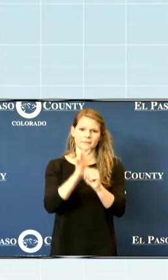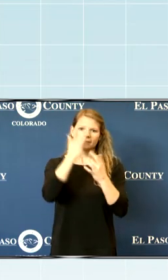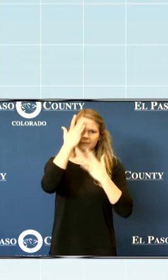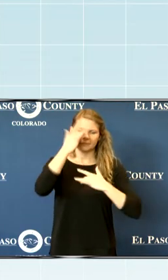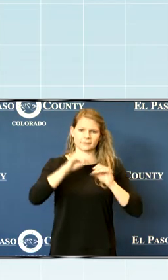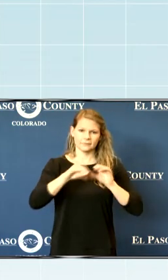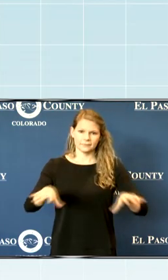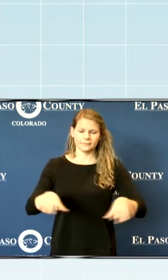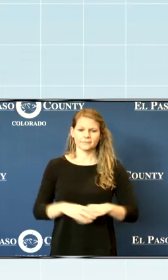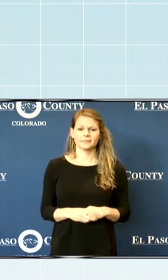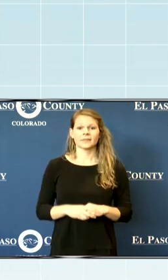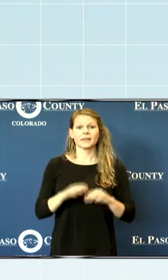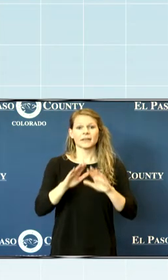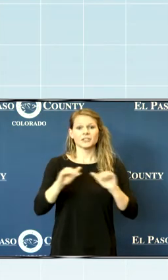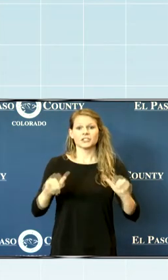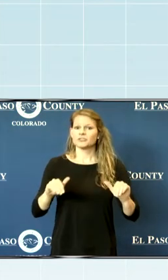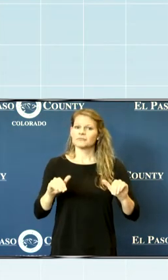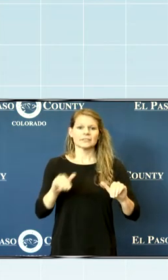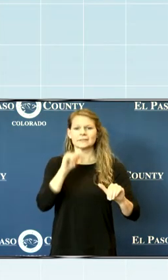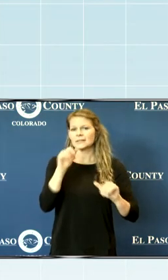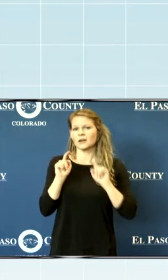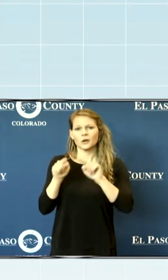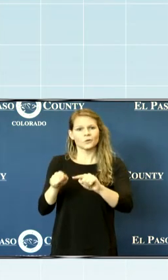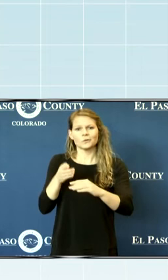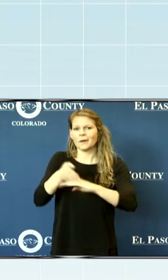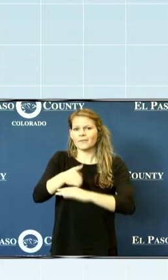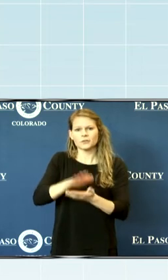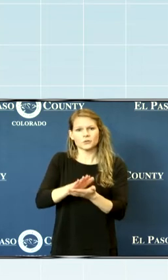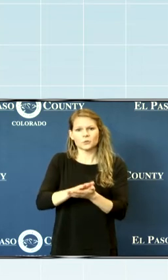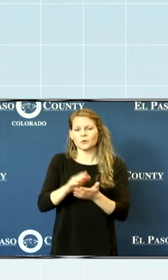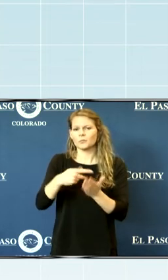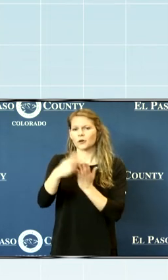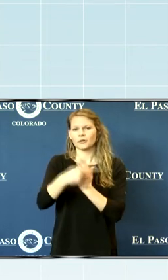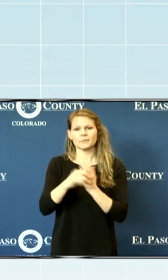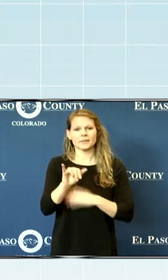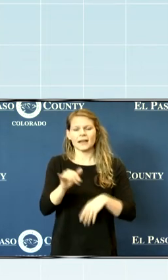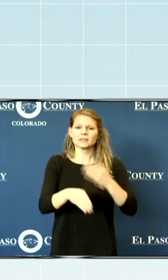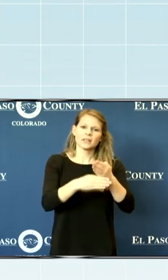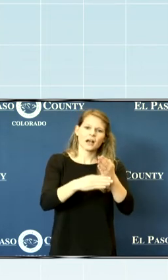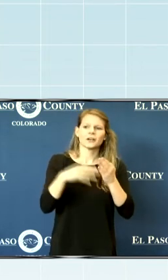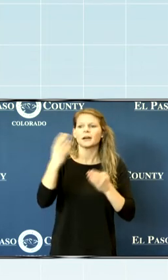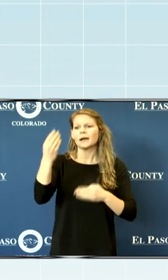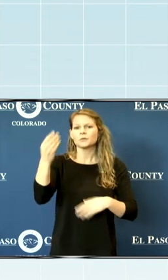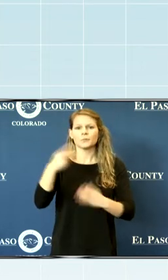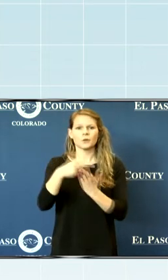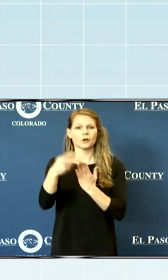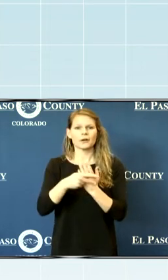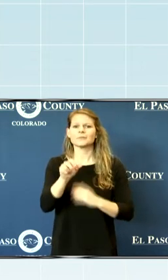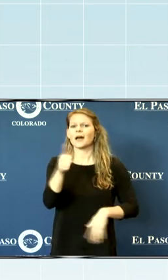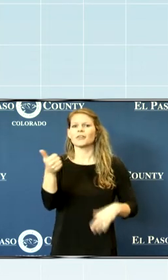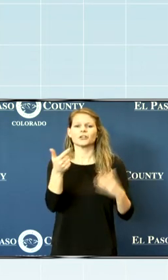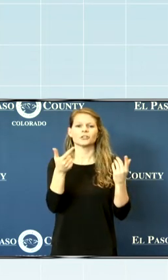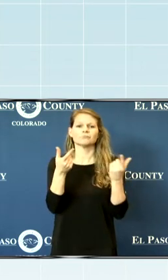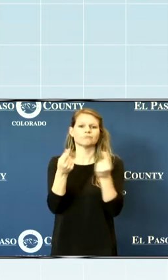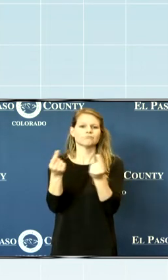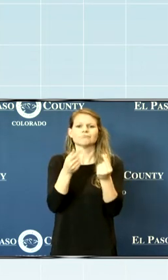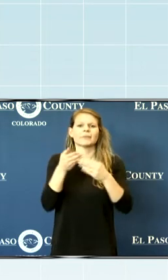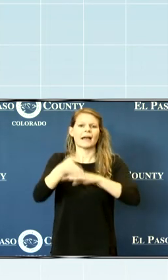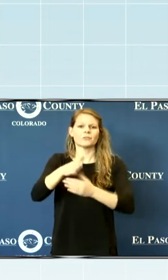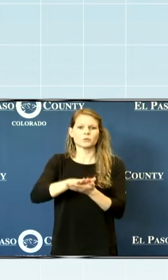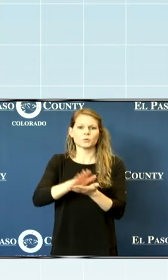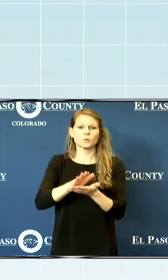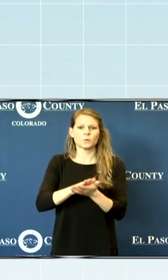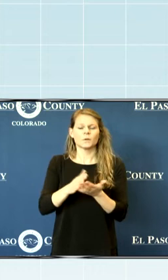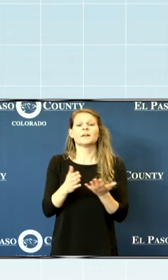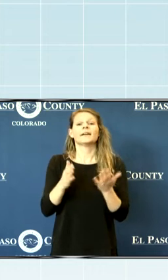Children who have not been able to go to after-school soccer programs, outdoor programs, and other extracurriculars will be able to get back to